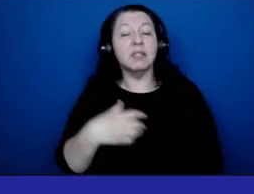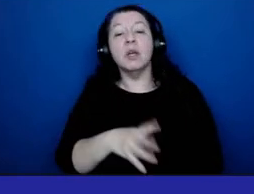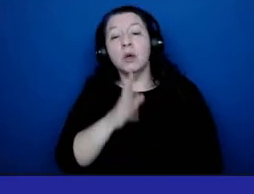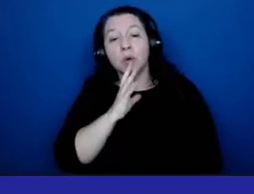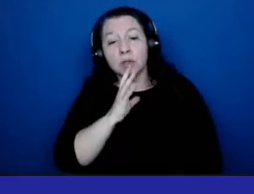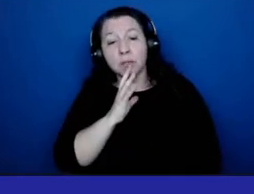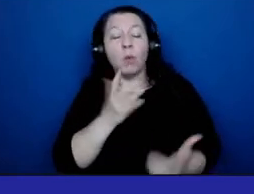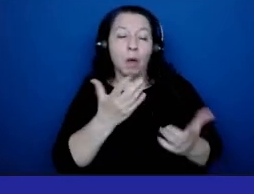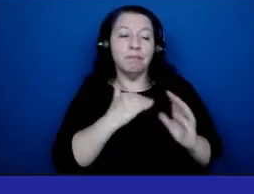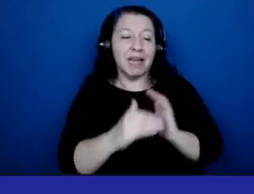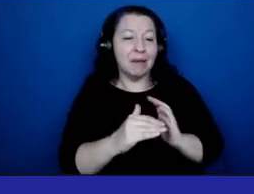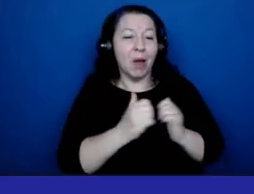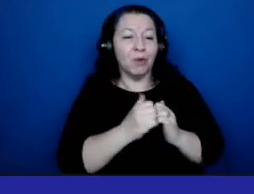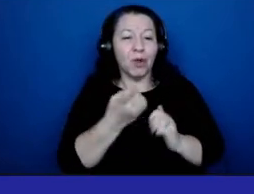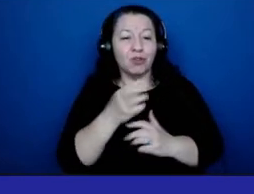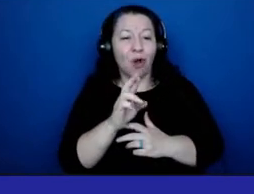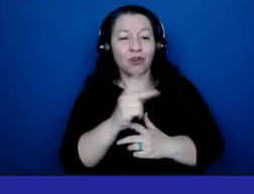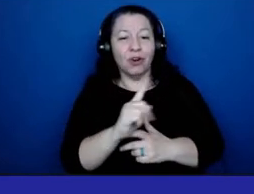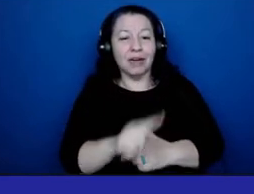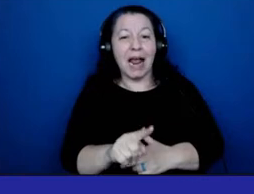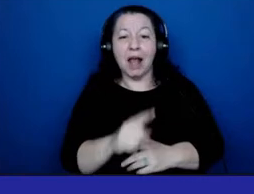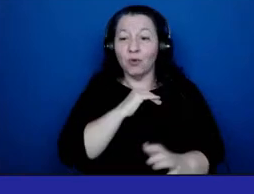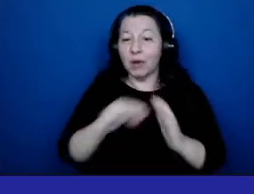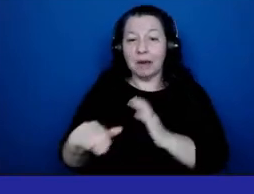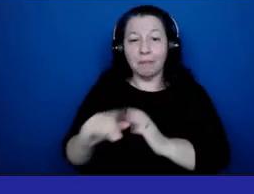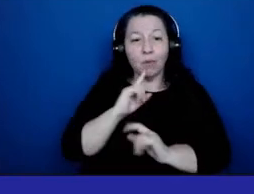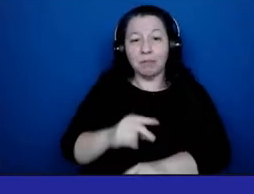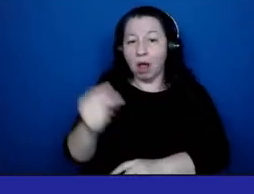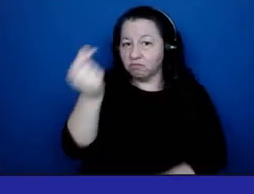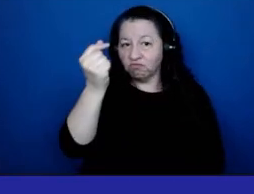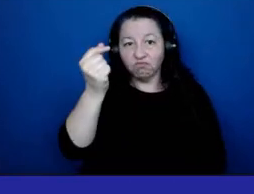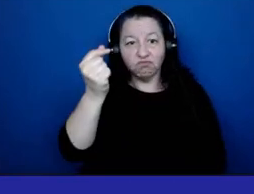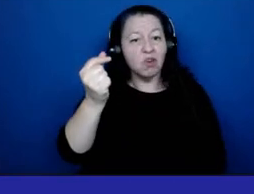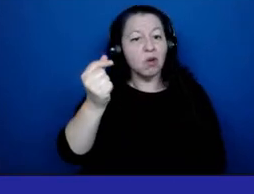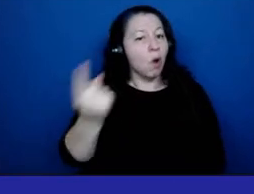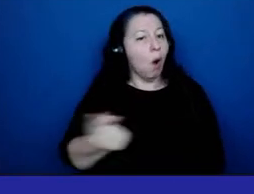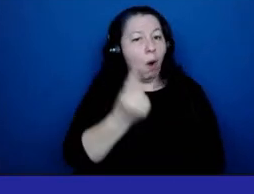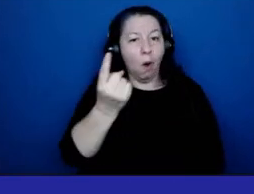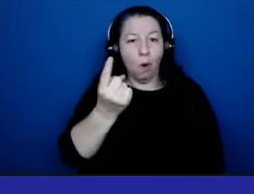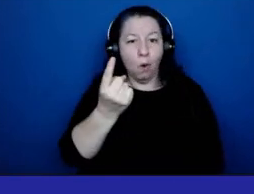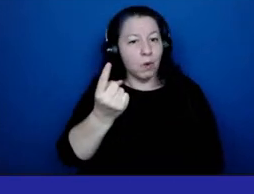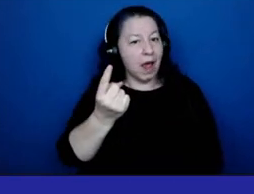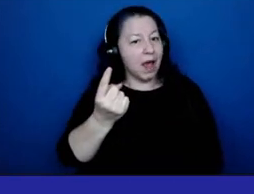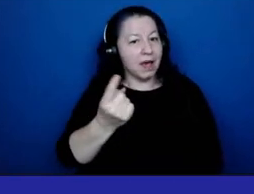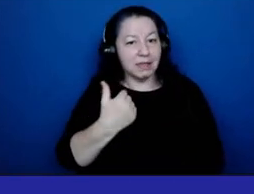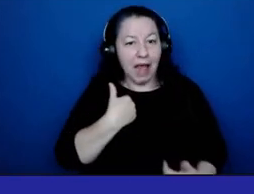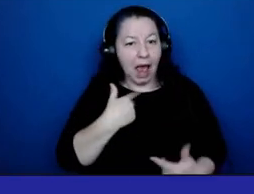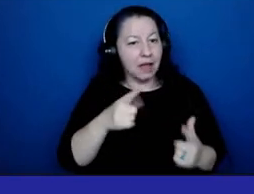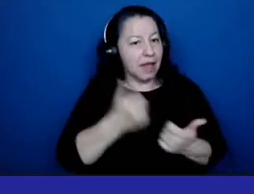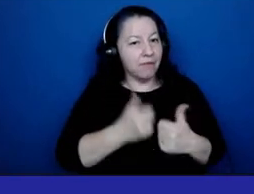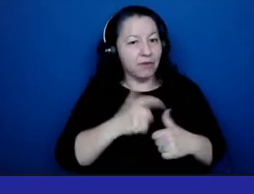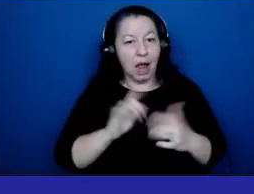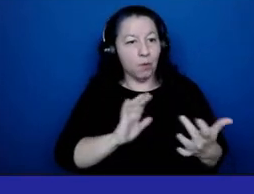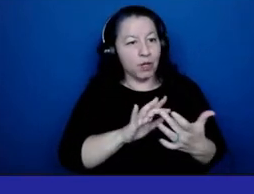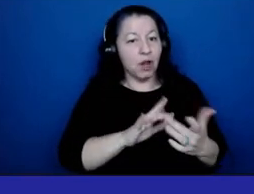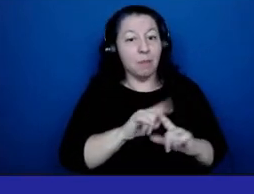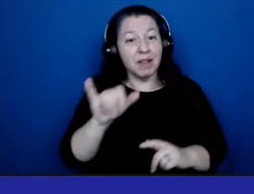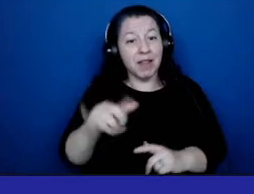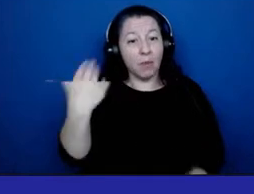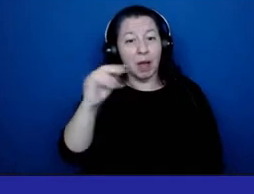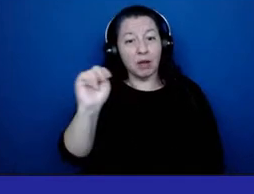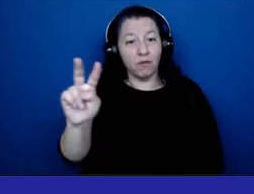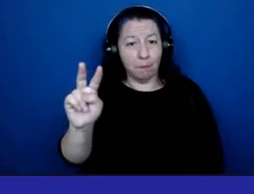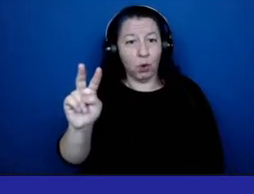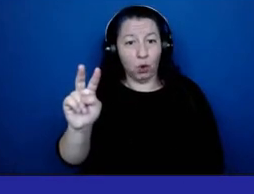emailed with Dr. Katz, who, of course, emailed right back. And his credit always has every time we've reached out. But that was in November.